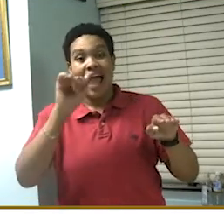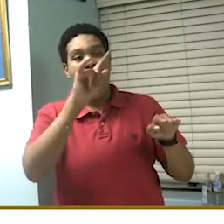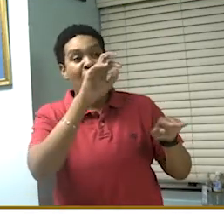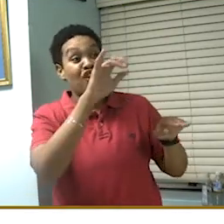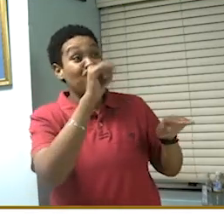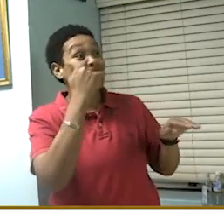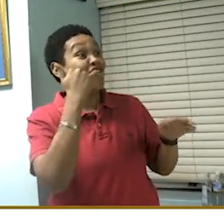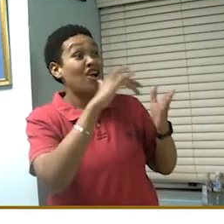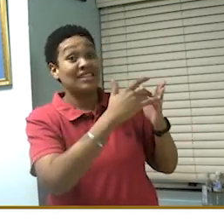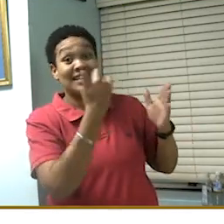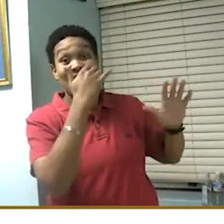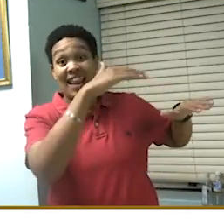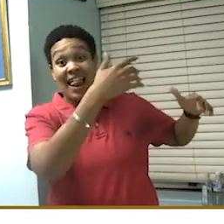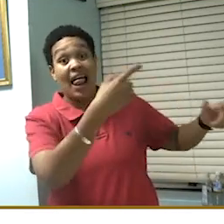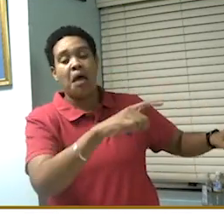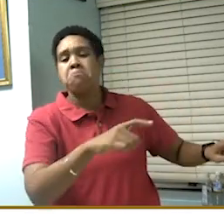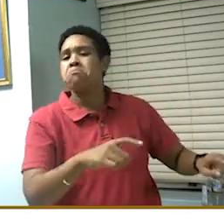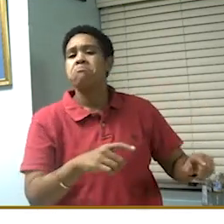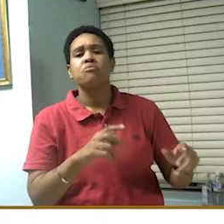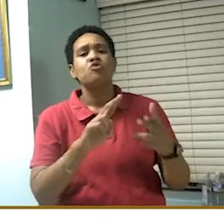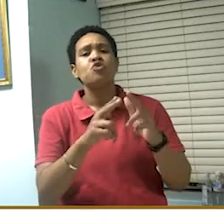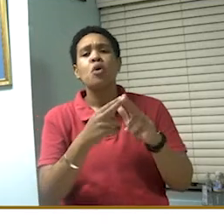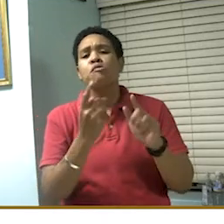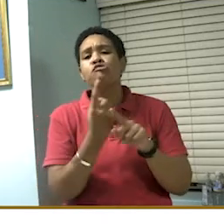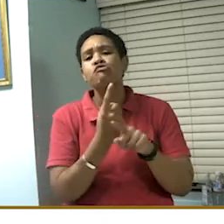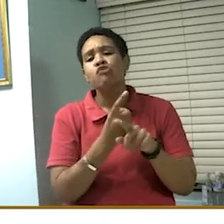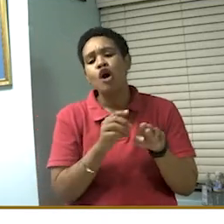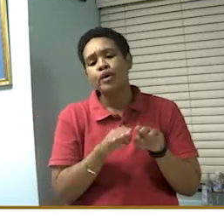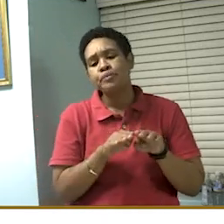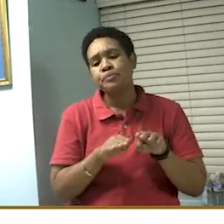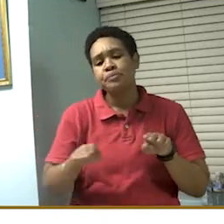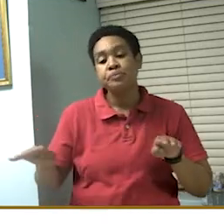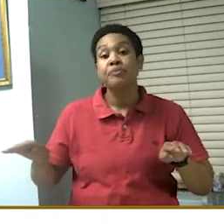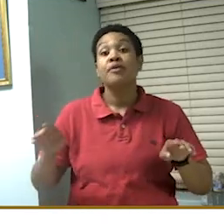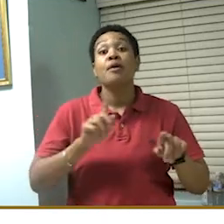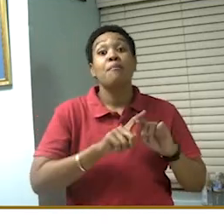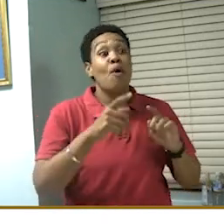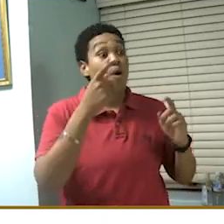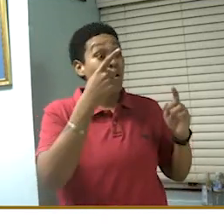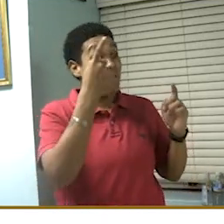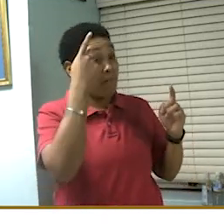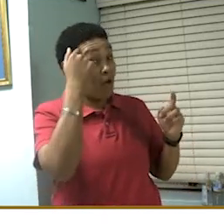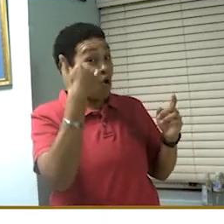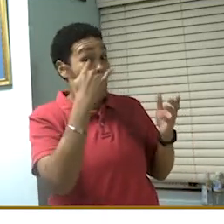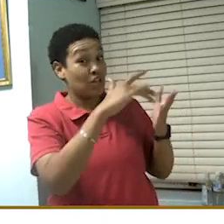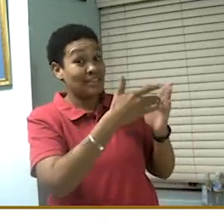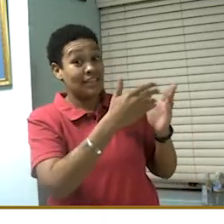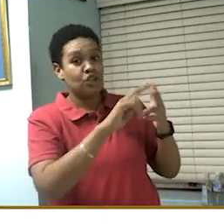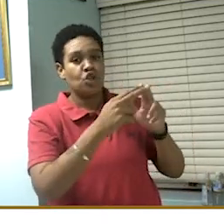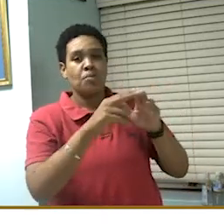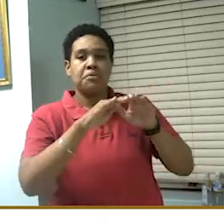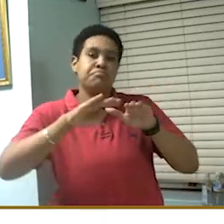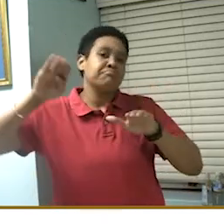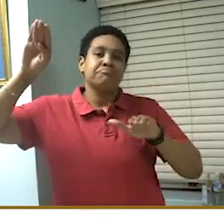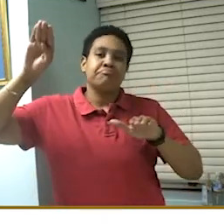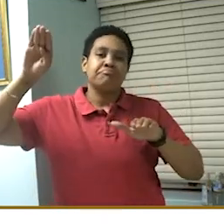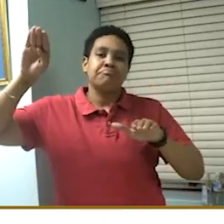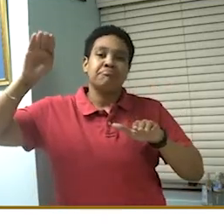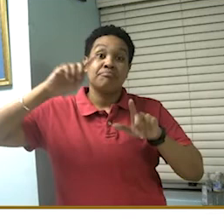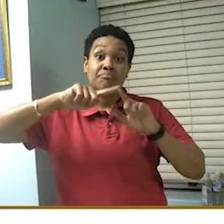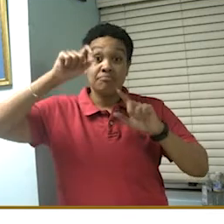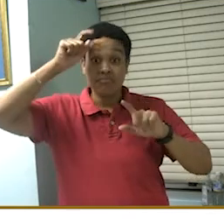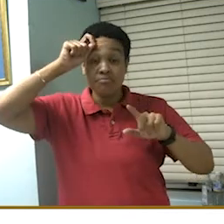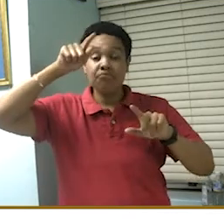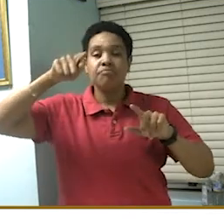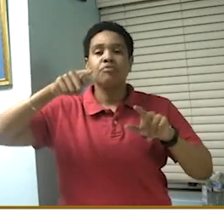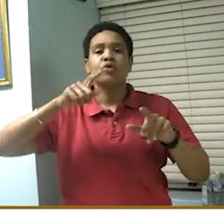exponential. So, that was a surge. But that is not necessarily the true surge that we were